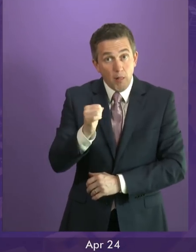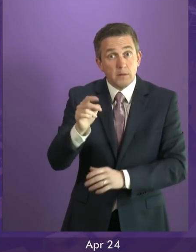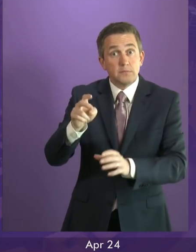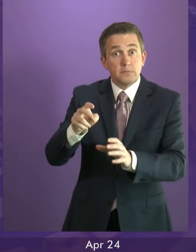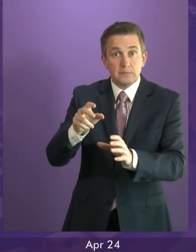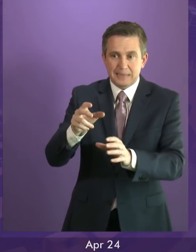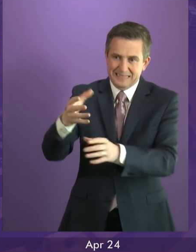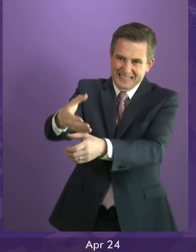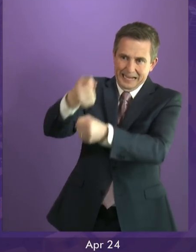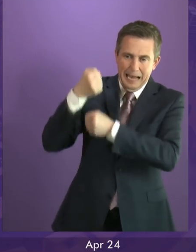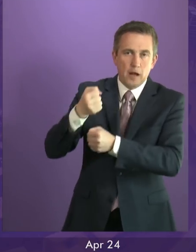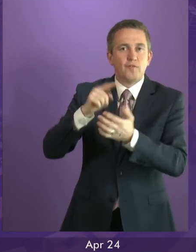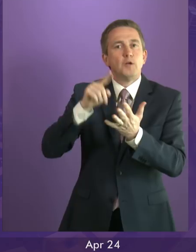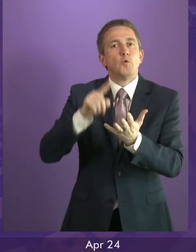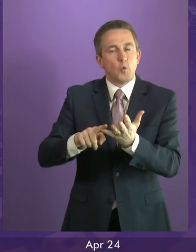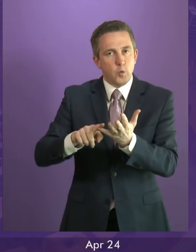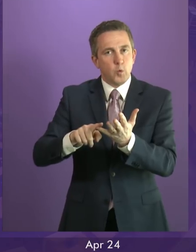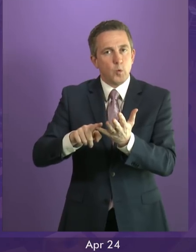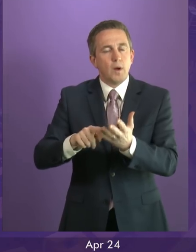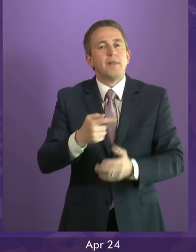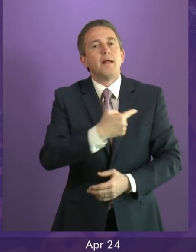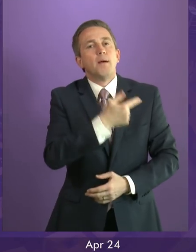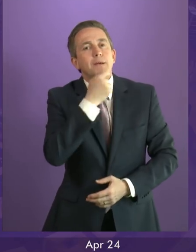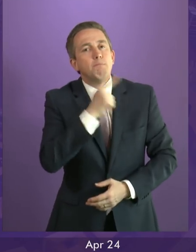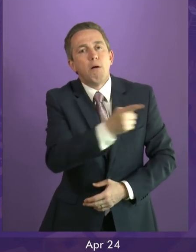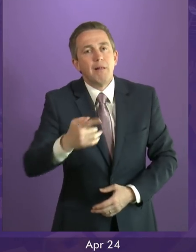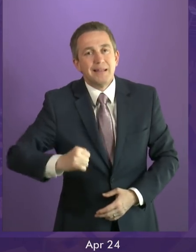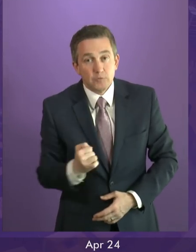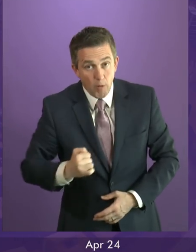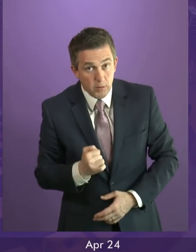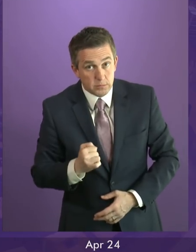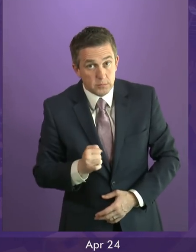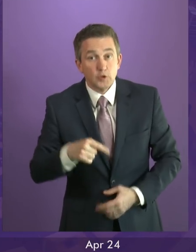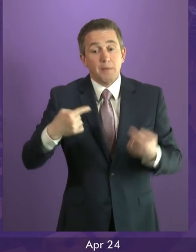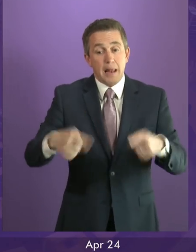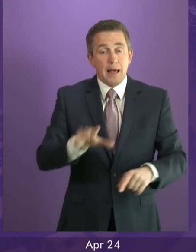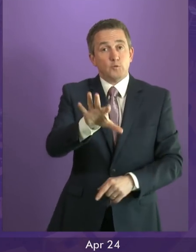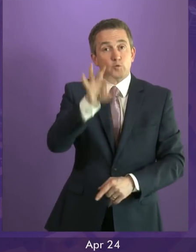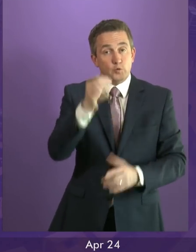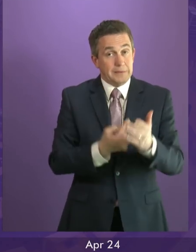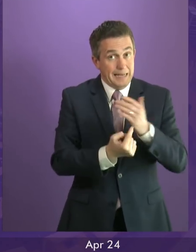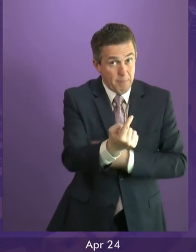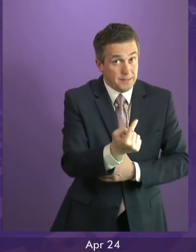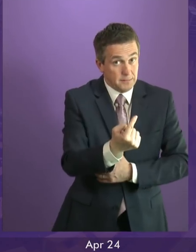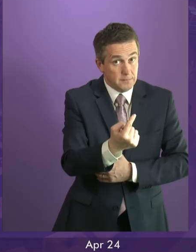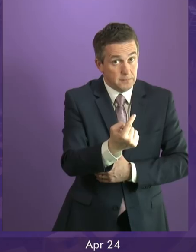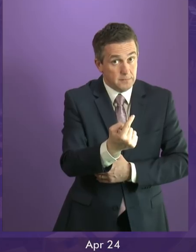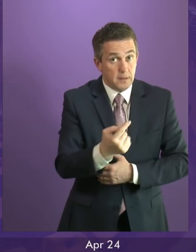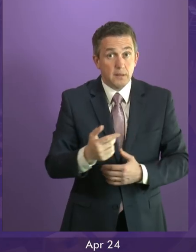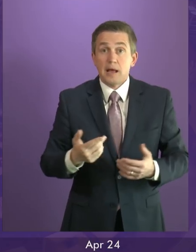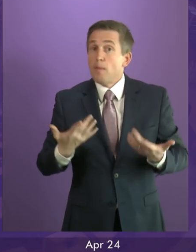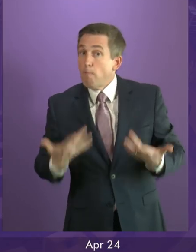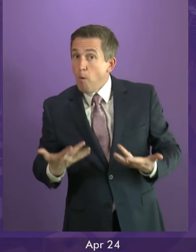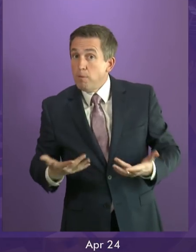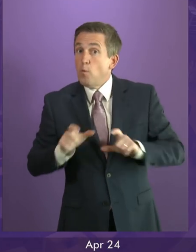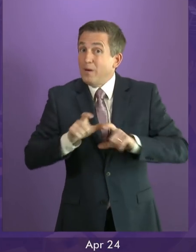Union against our will, then the people of Scotland should have the option to choose independence. Now, we are not yet out of the European Union, and I hope we don't